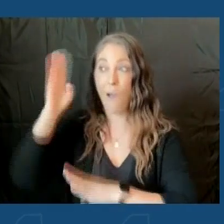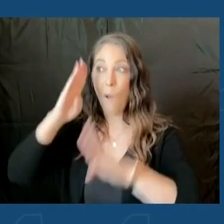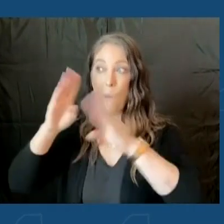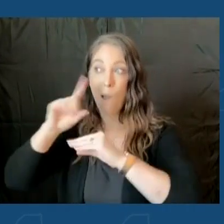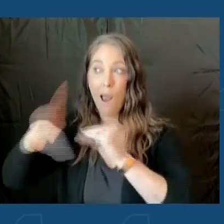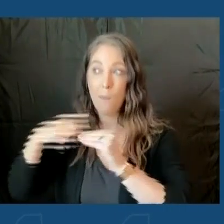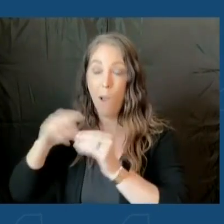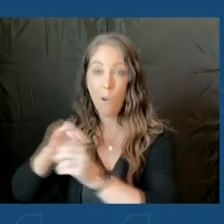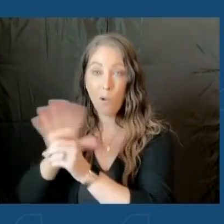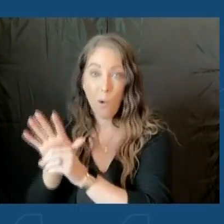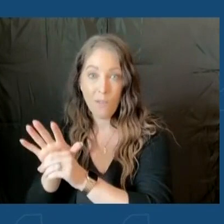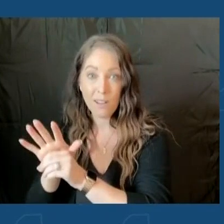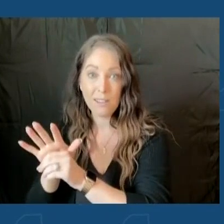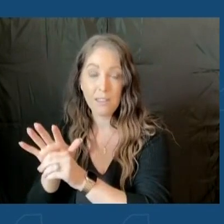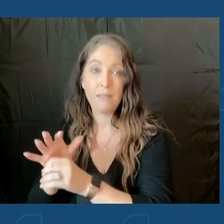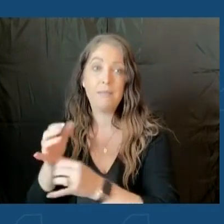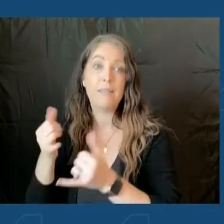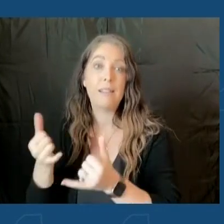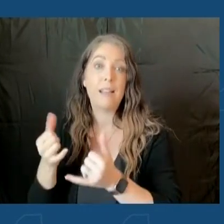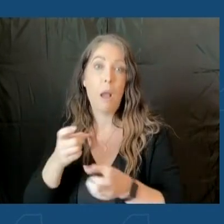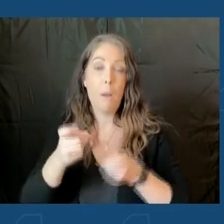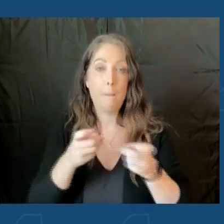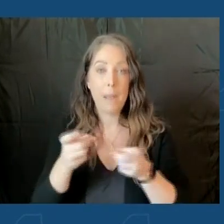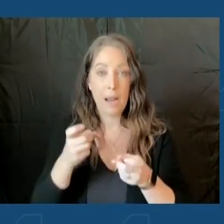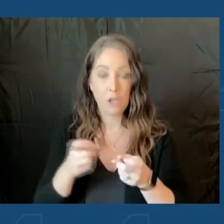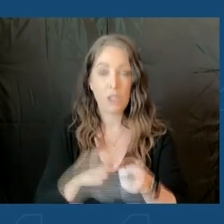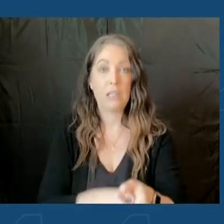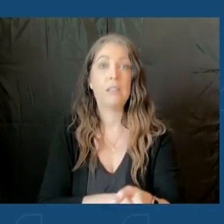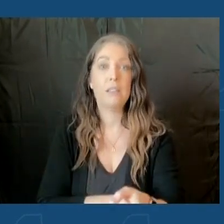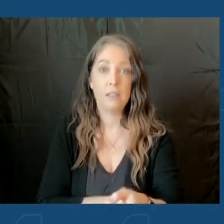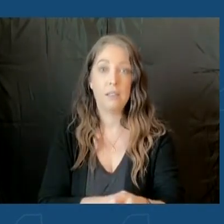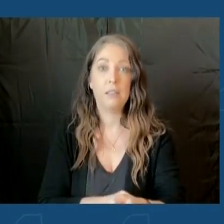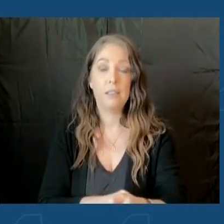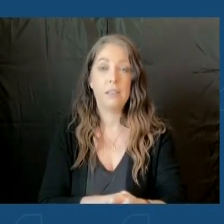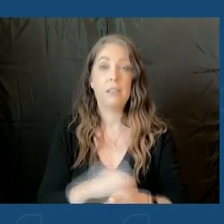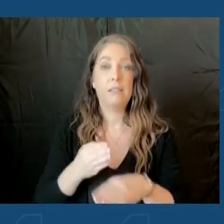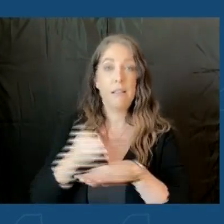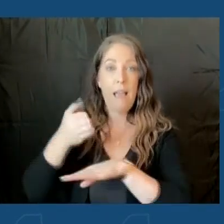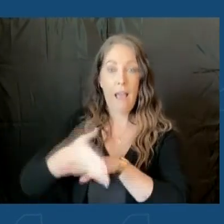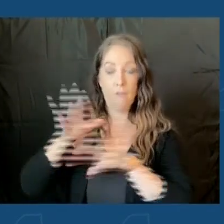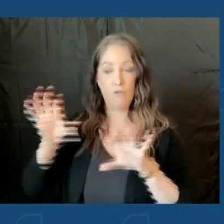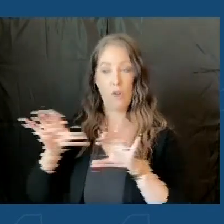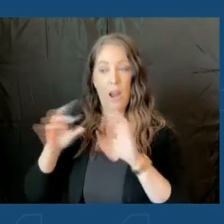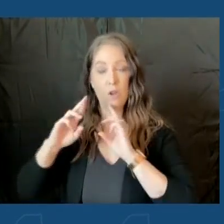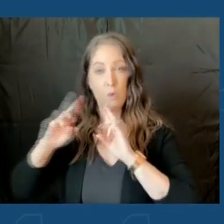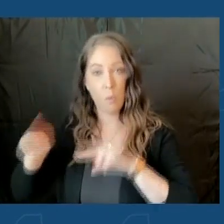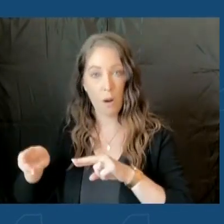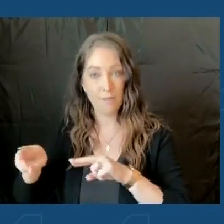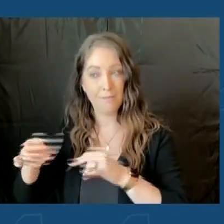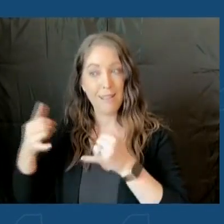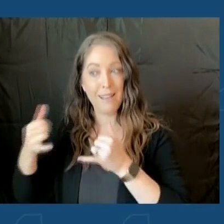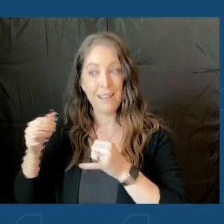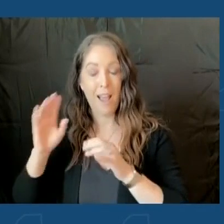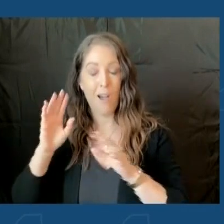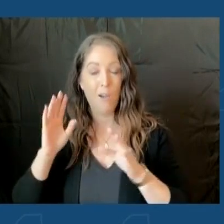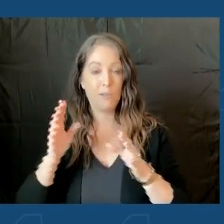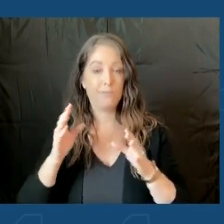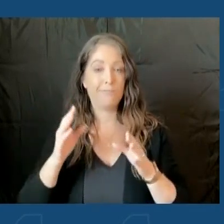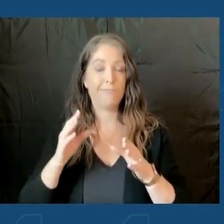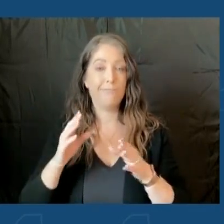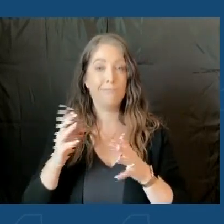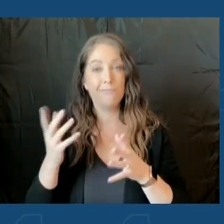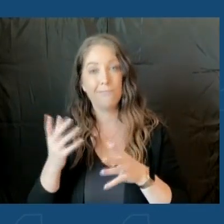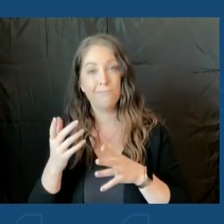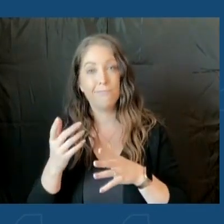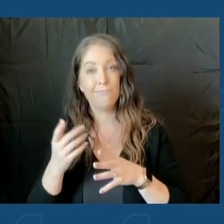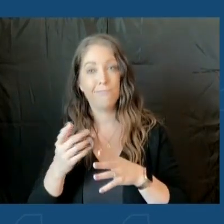now managing the comprehensive scale of our after-action report, she gets these on her desk about every few